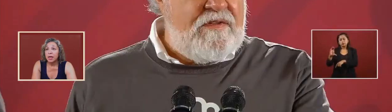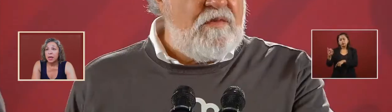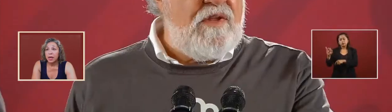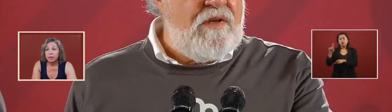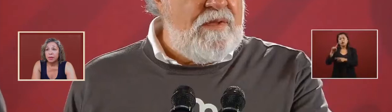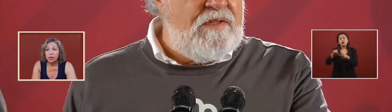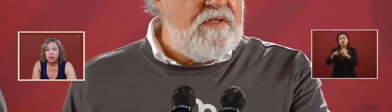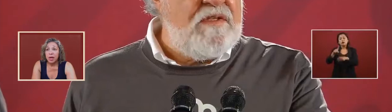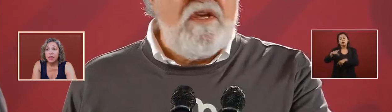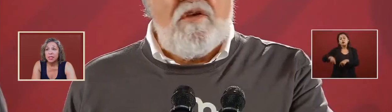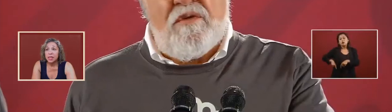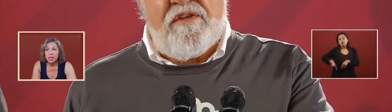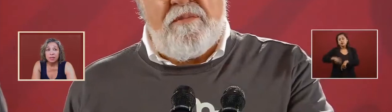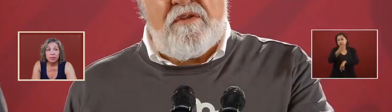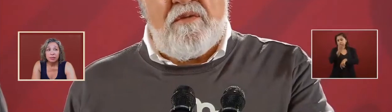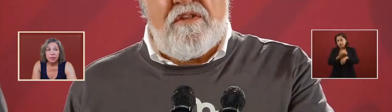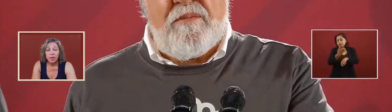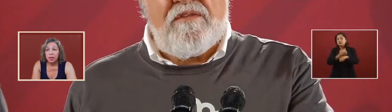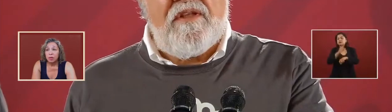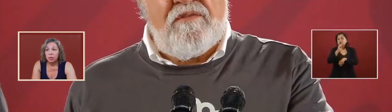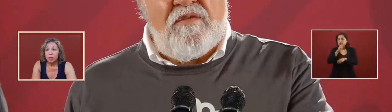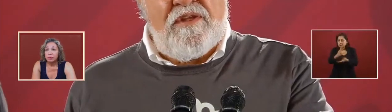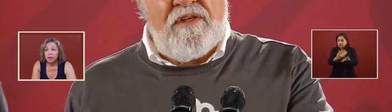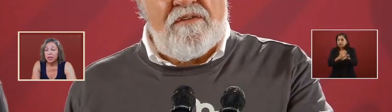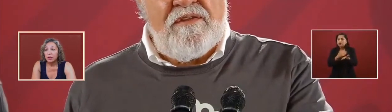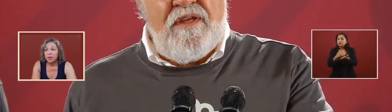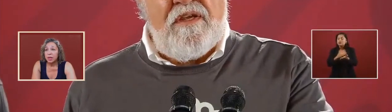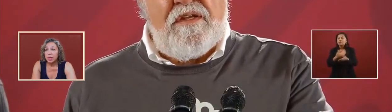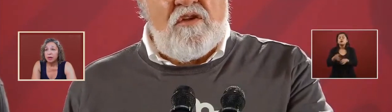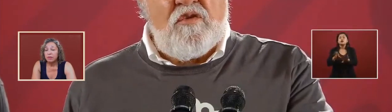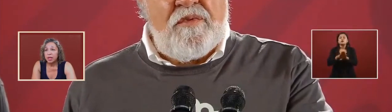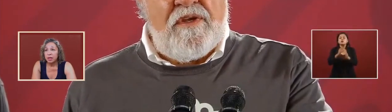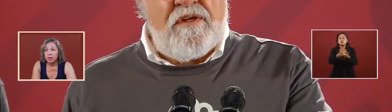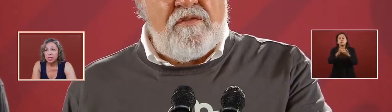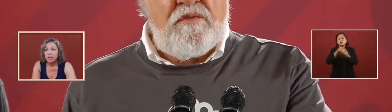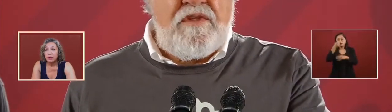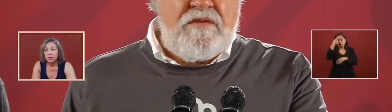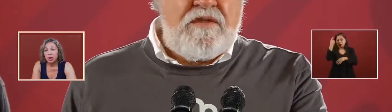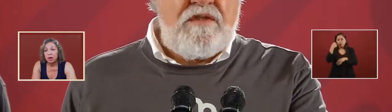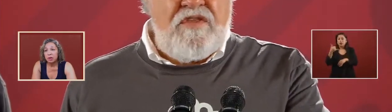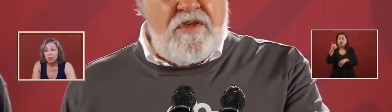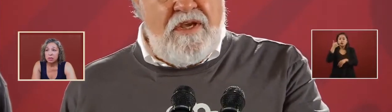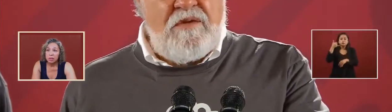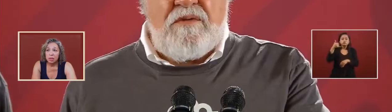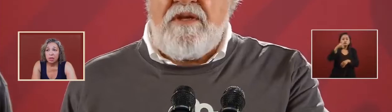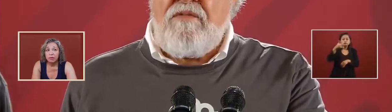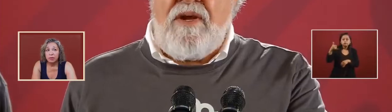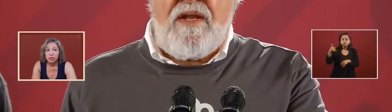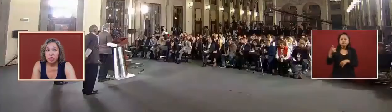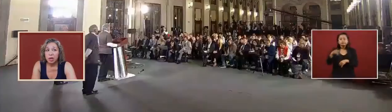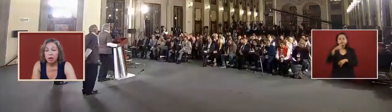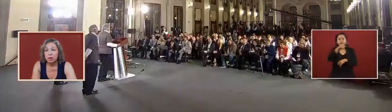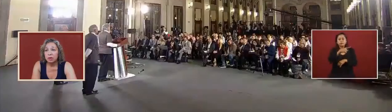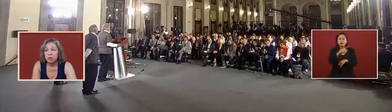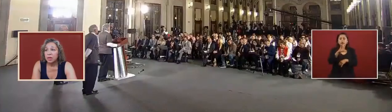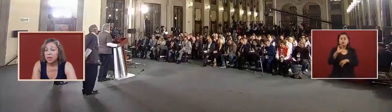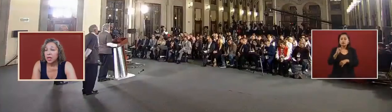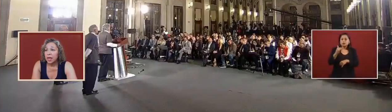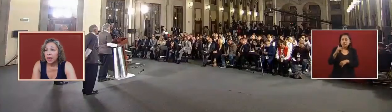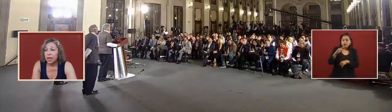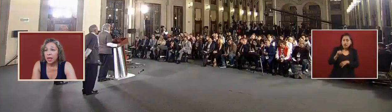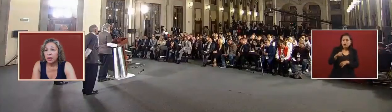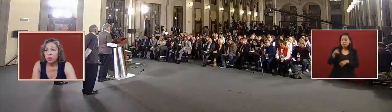and the united states with the following of the telephone calls from chicago